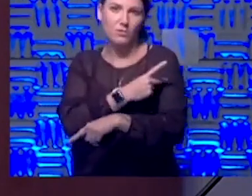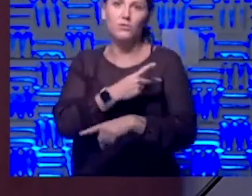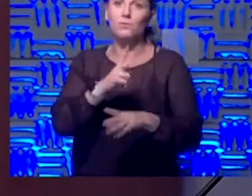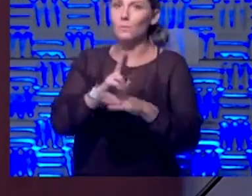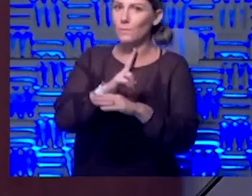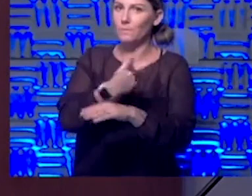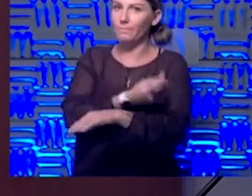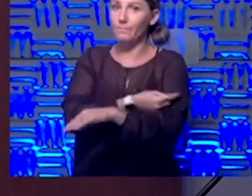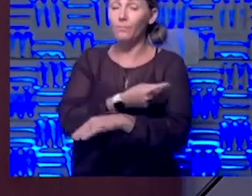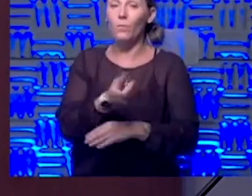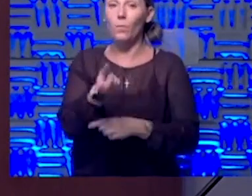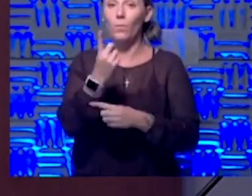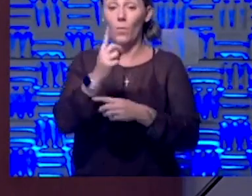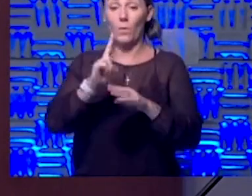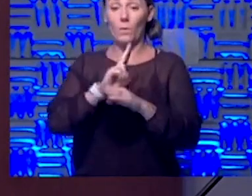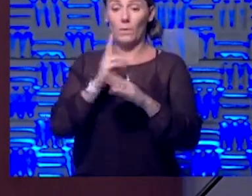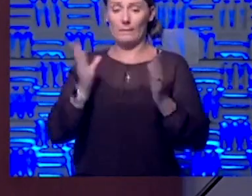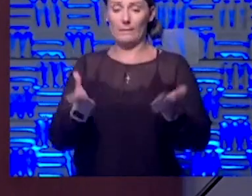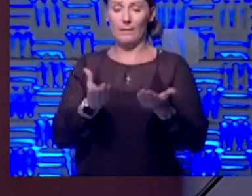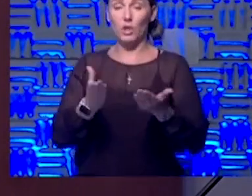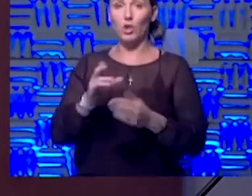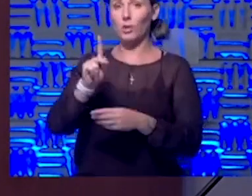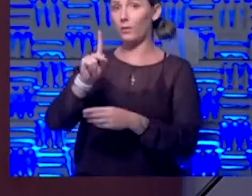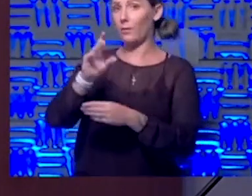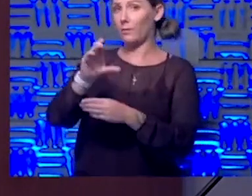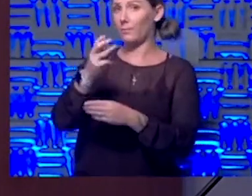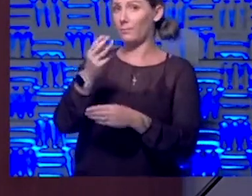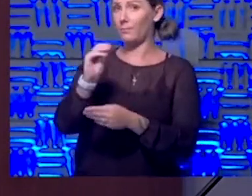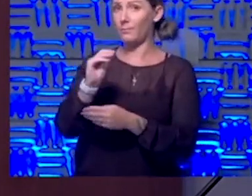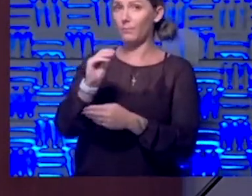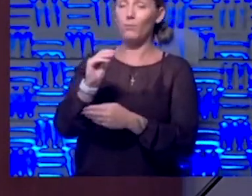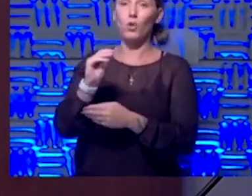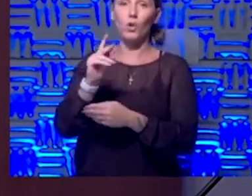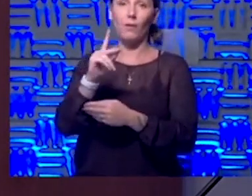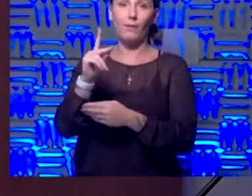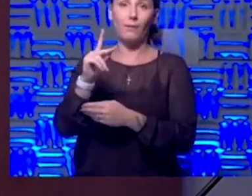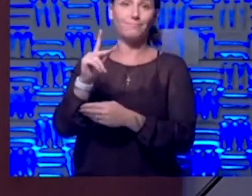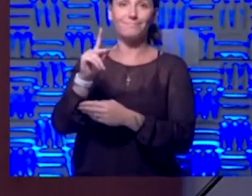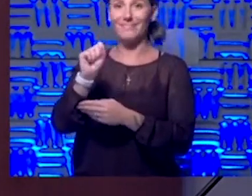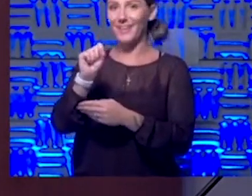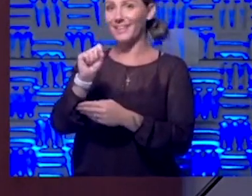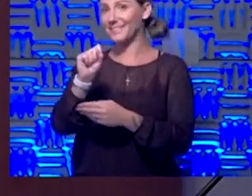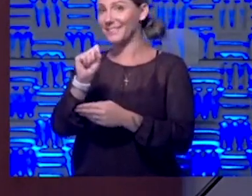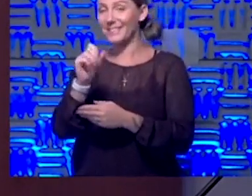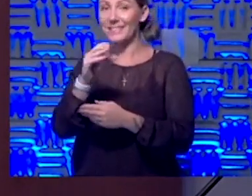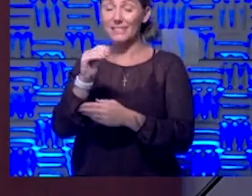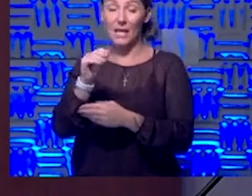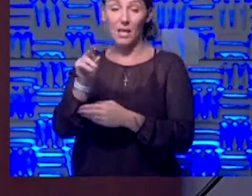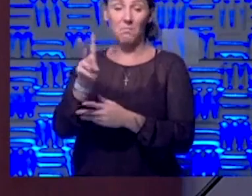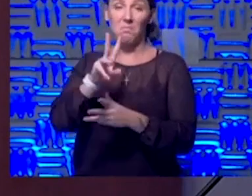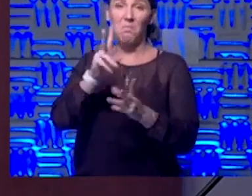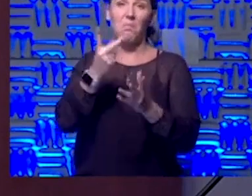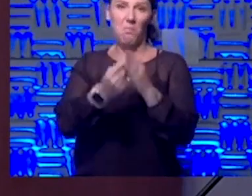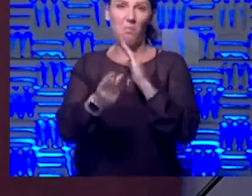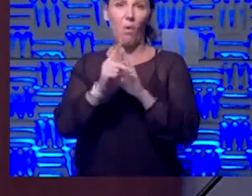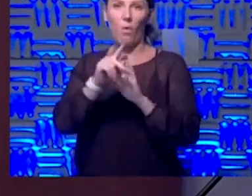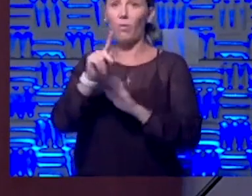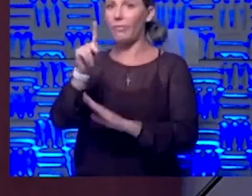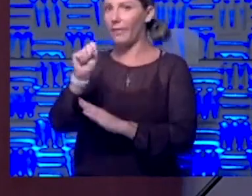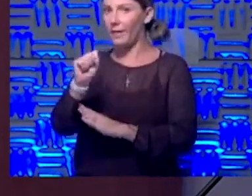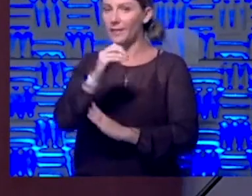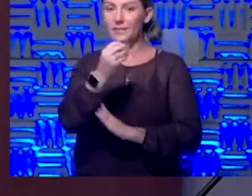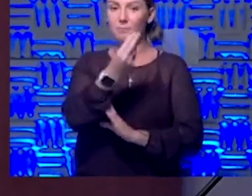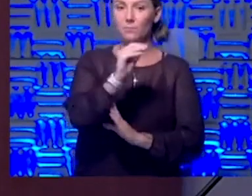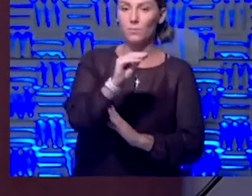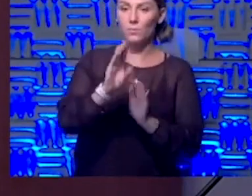The one we're going to launch here in Kansas City and across the state of Kansas and even into Missouri is the one